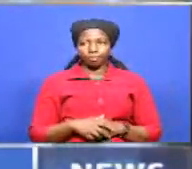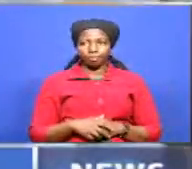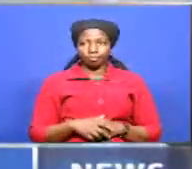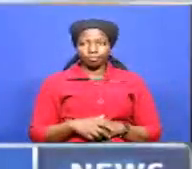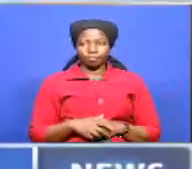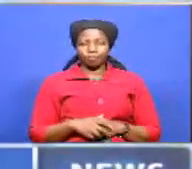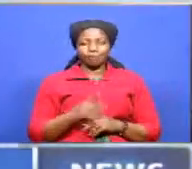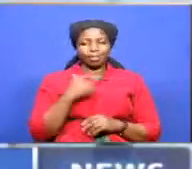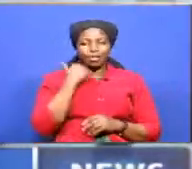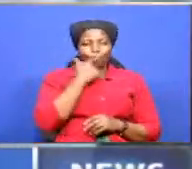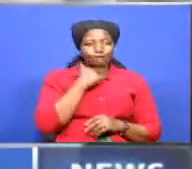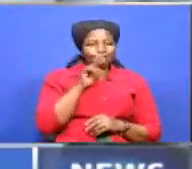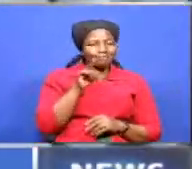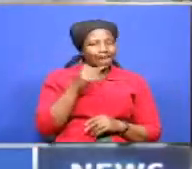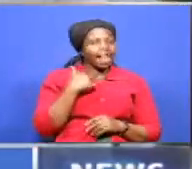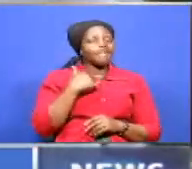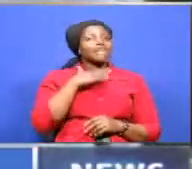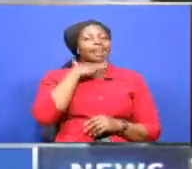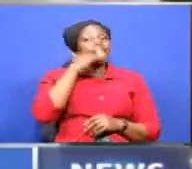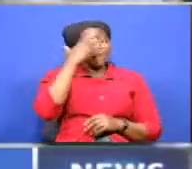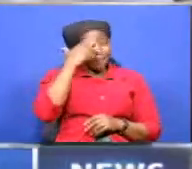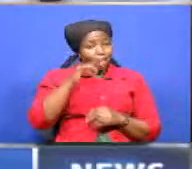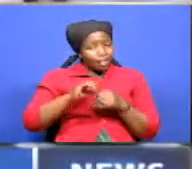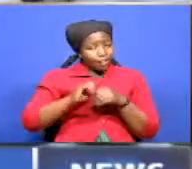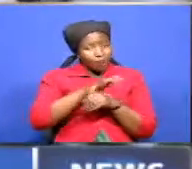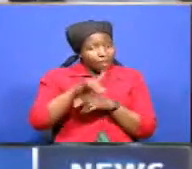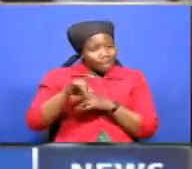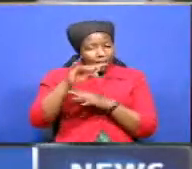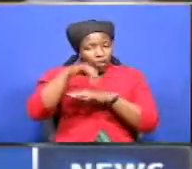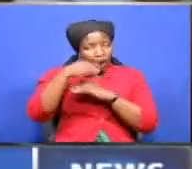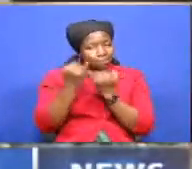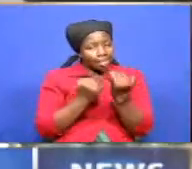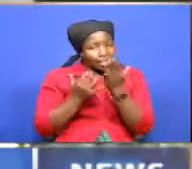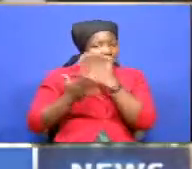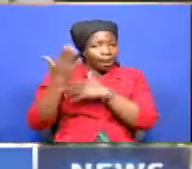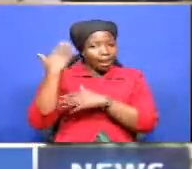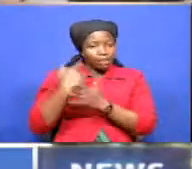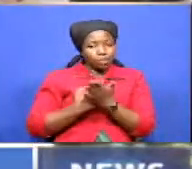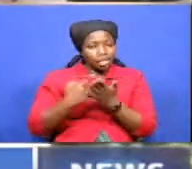who is said to have succumbed to COVID-19 on Saturday last week.